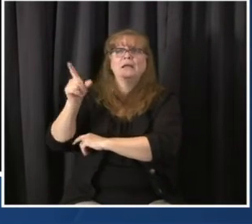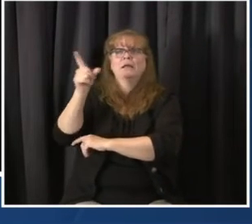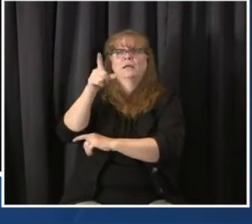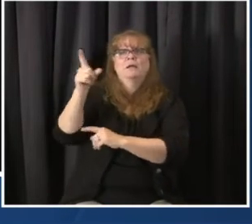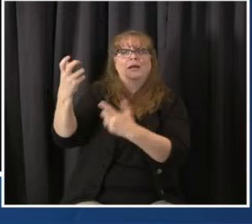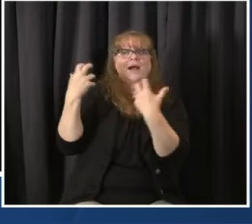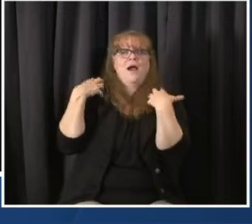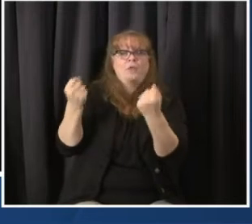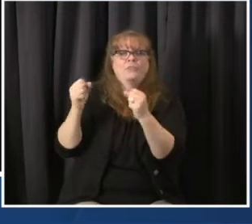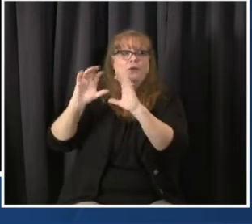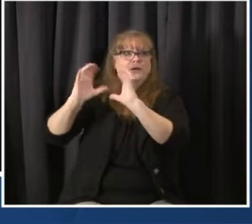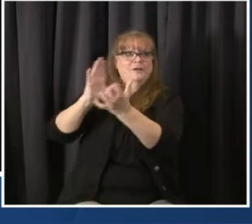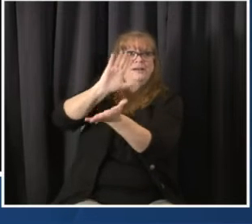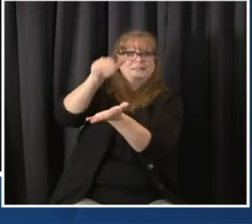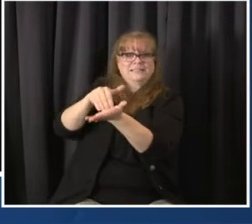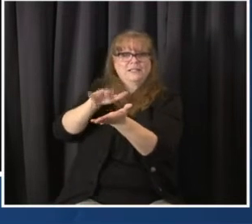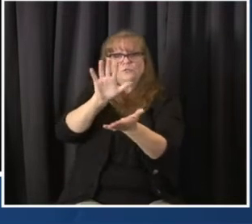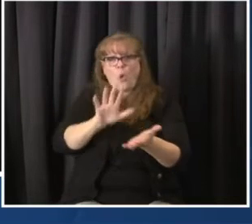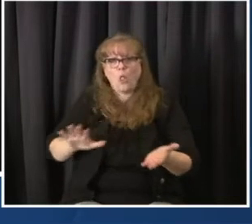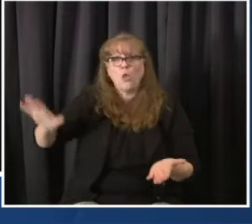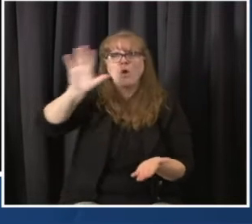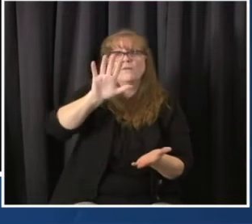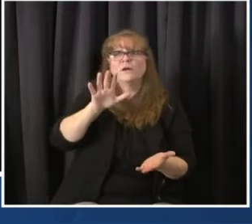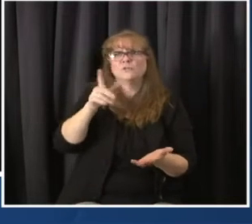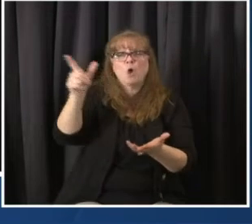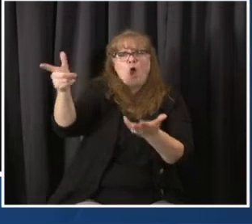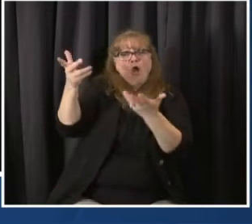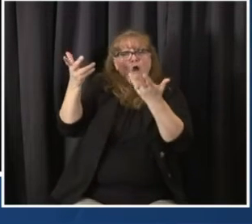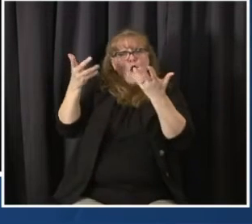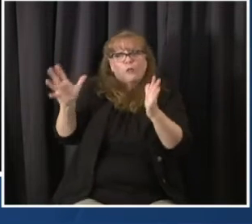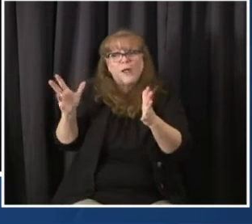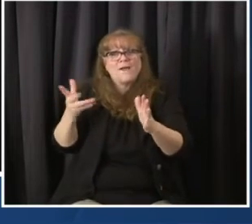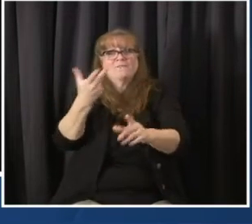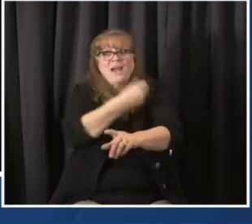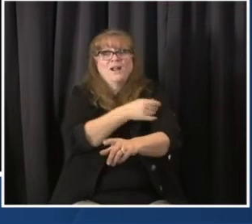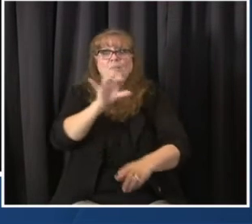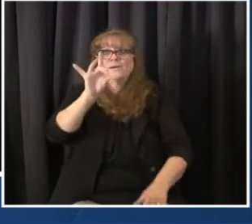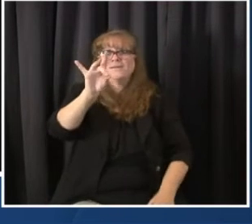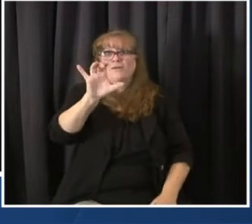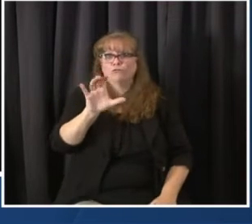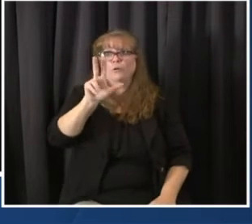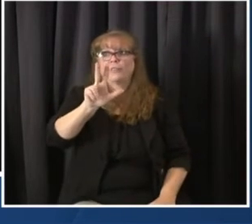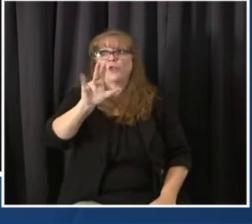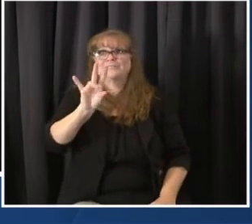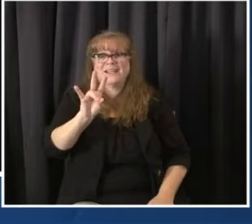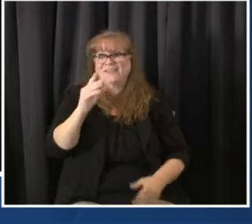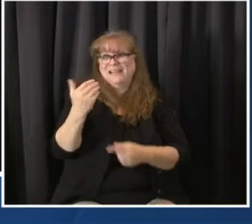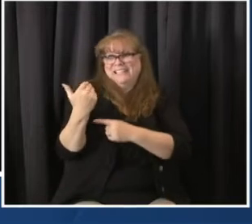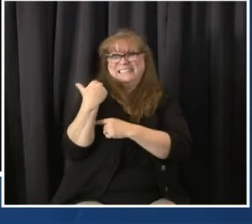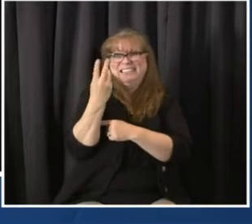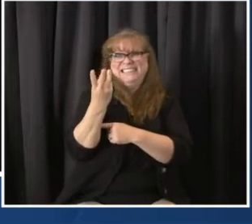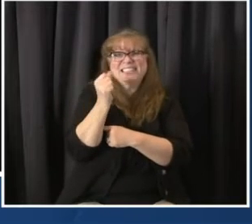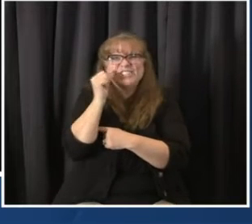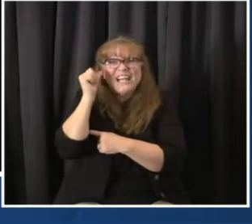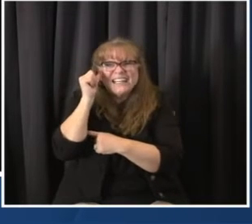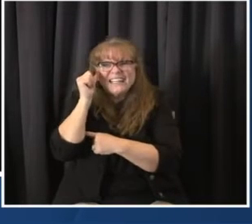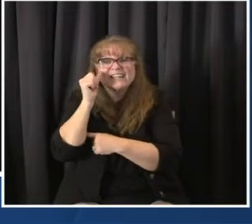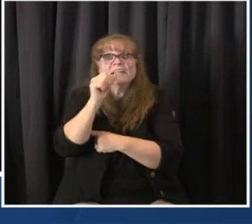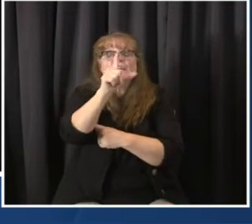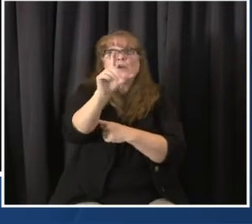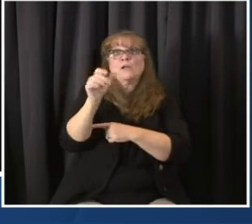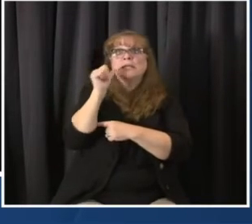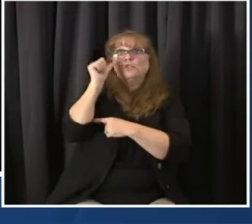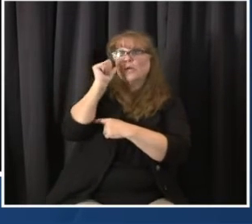830 people on Wednesday, 950 people yesterday alone. By next week, they're expecting to be doing 1000